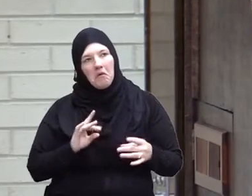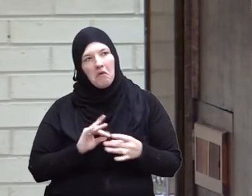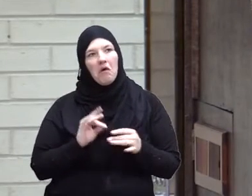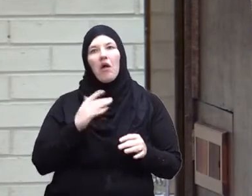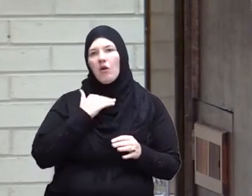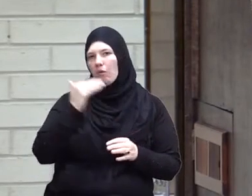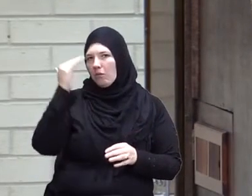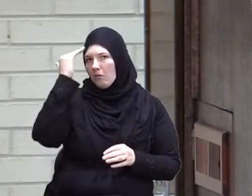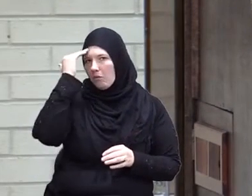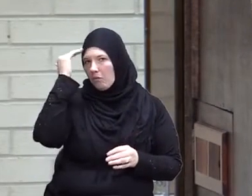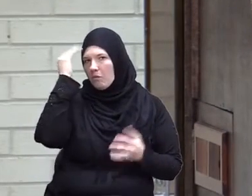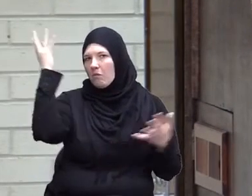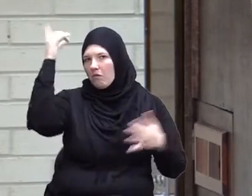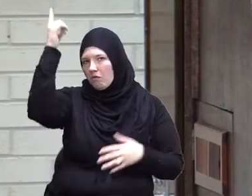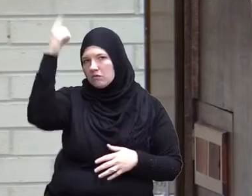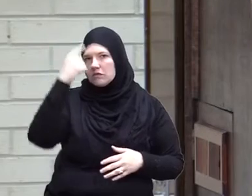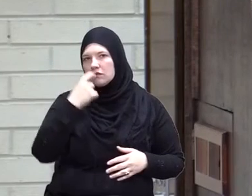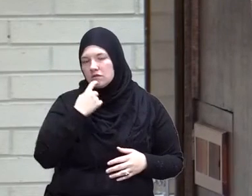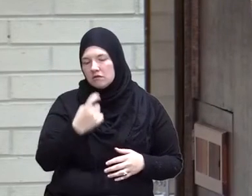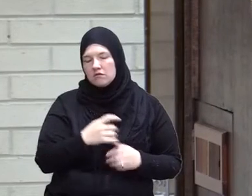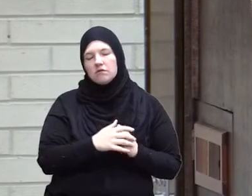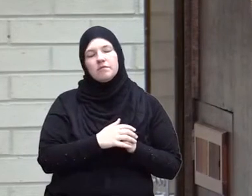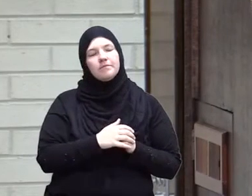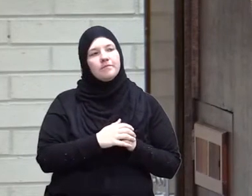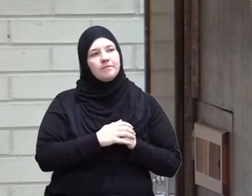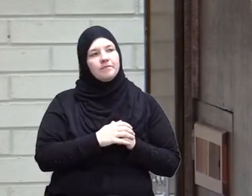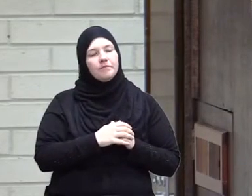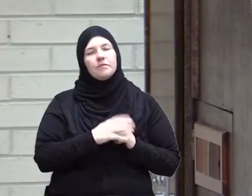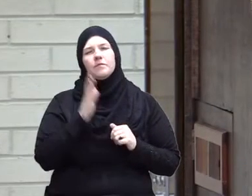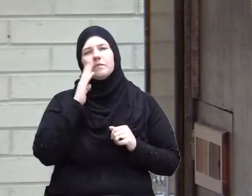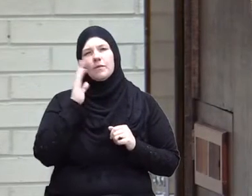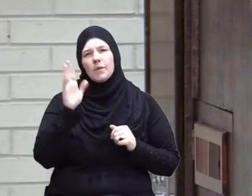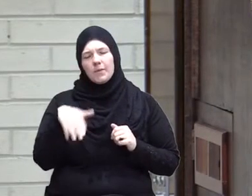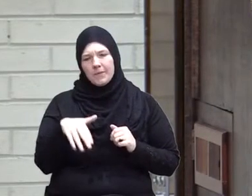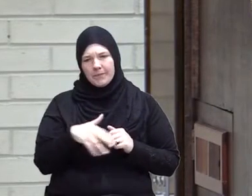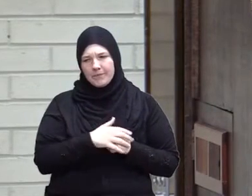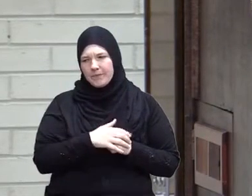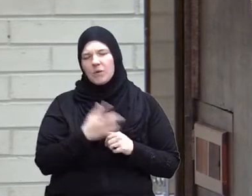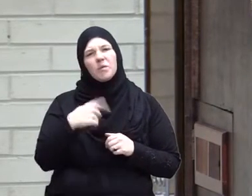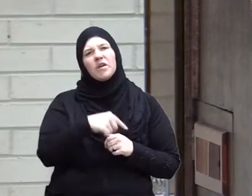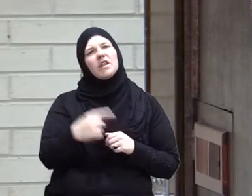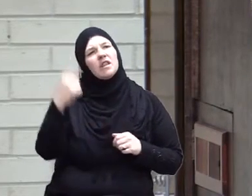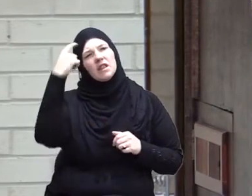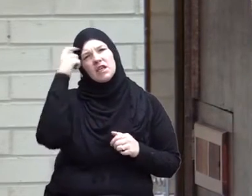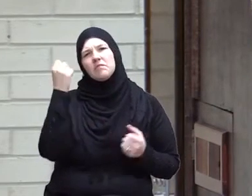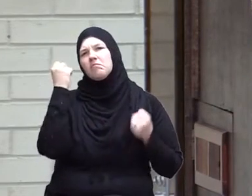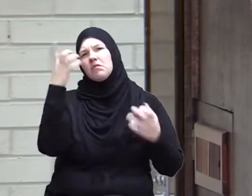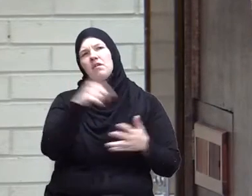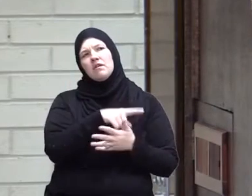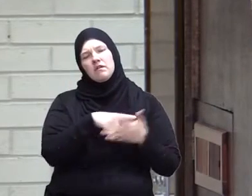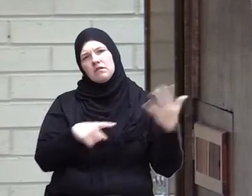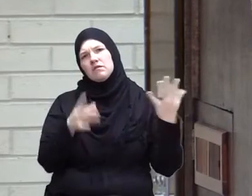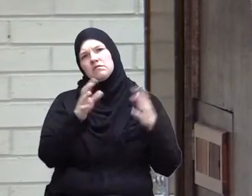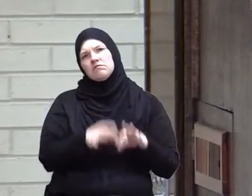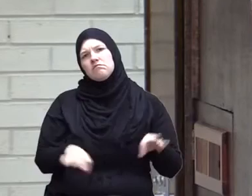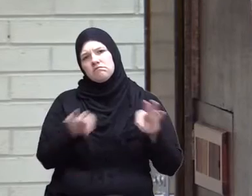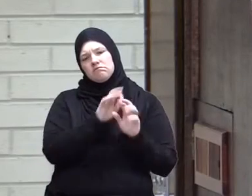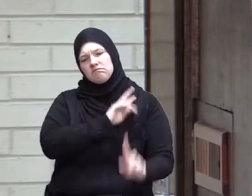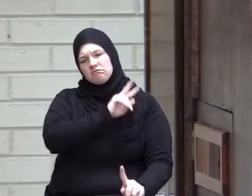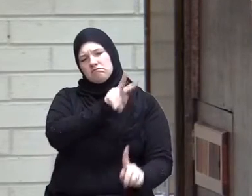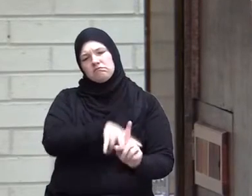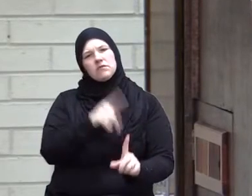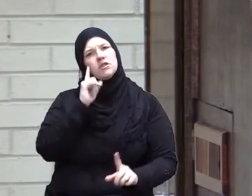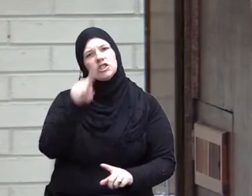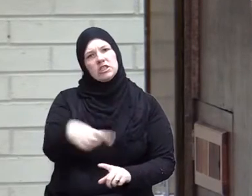with it a small price You know that we think that all of this is relevant to the children of Israel